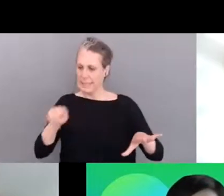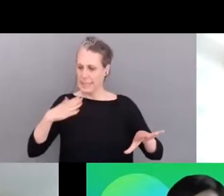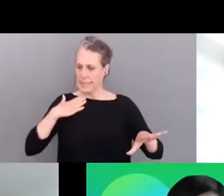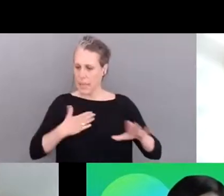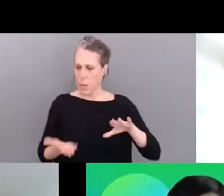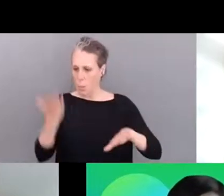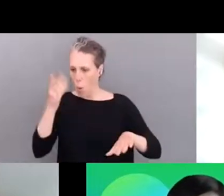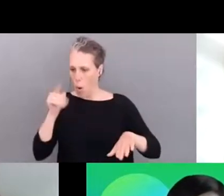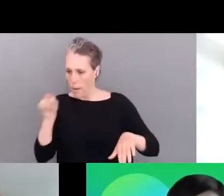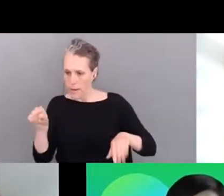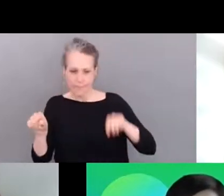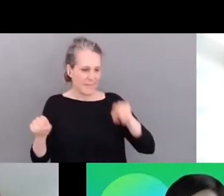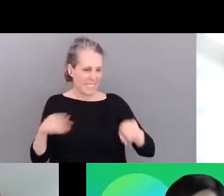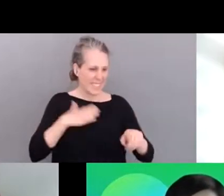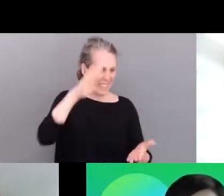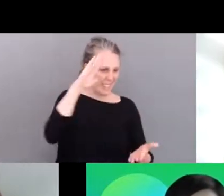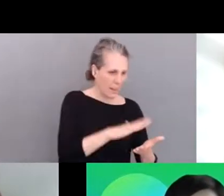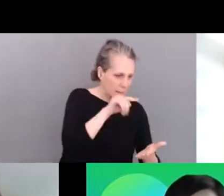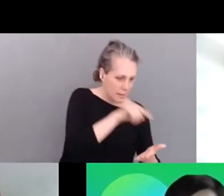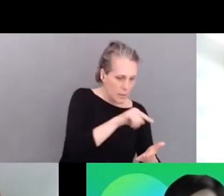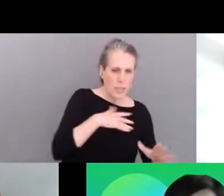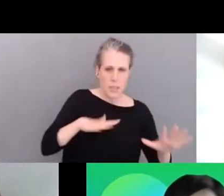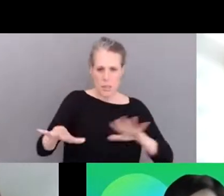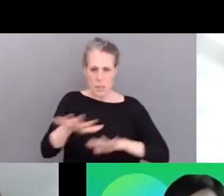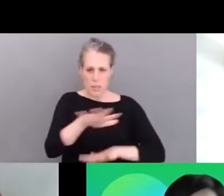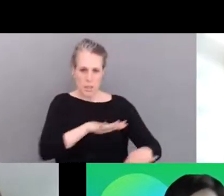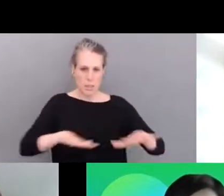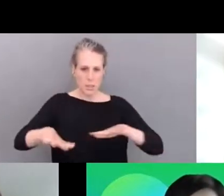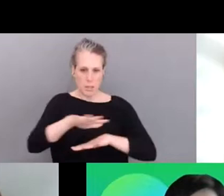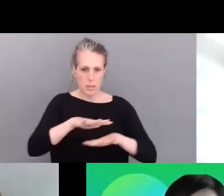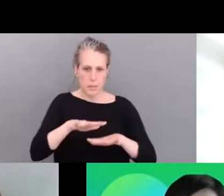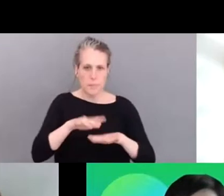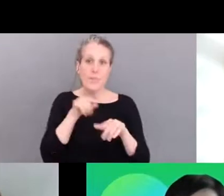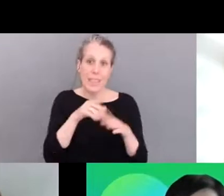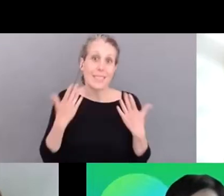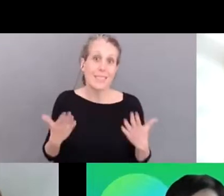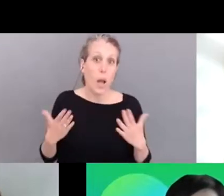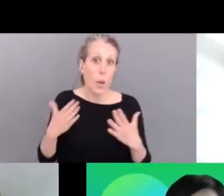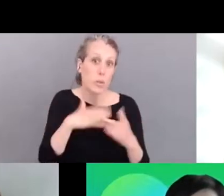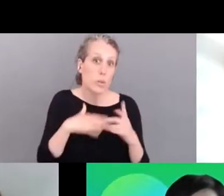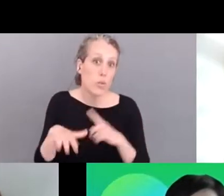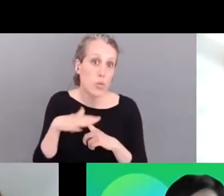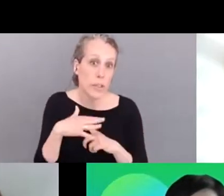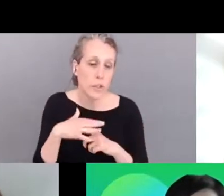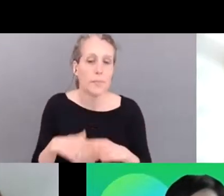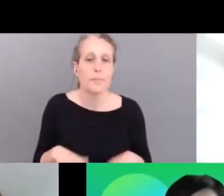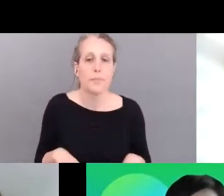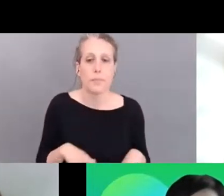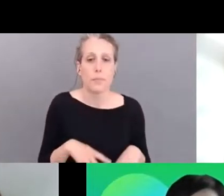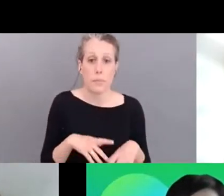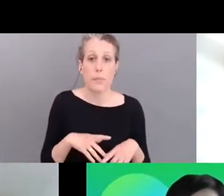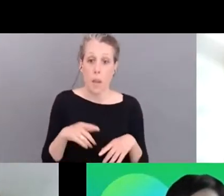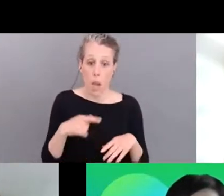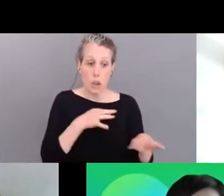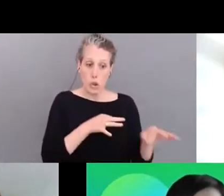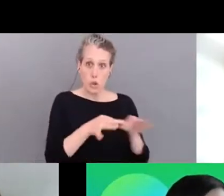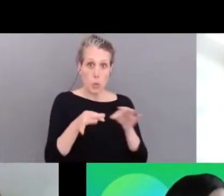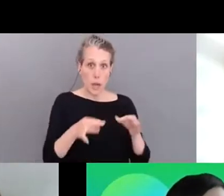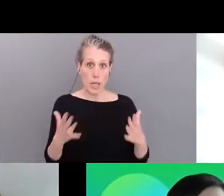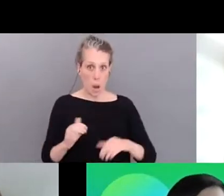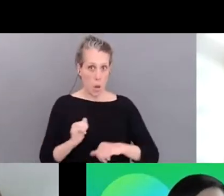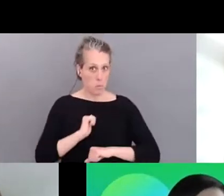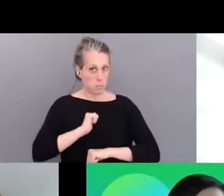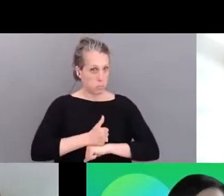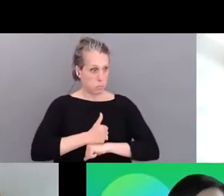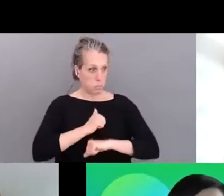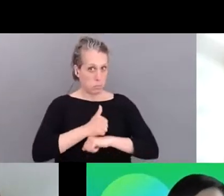but also the many opportunities so this is where we are um we're getting closer to finalizing our strategies as the